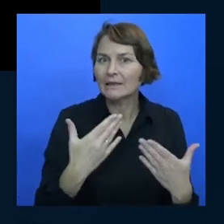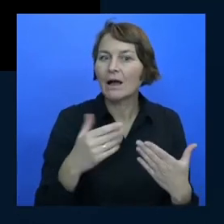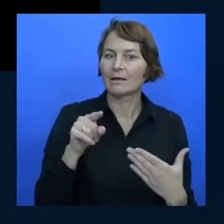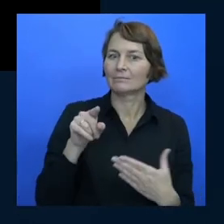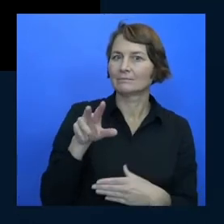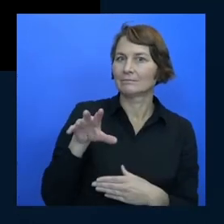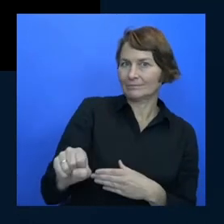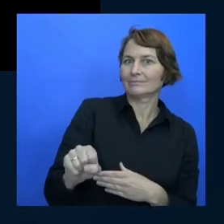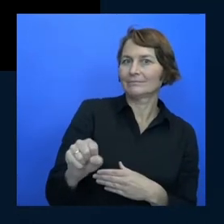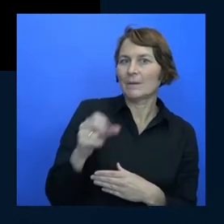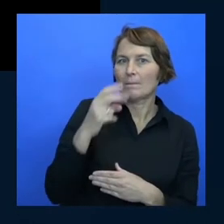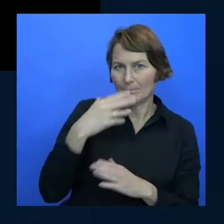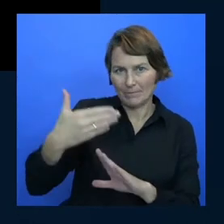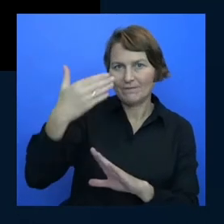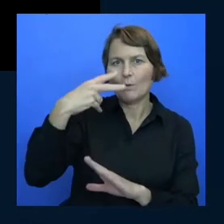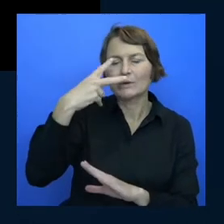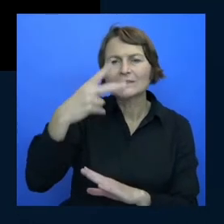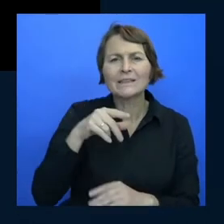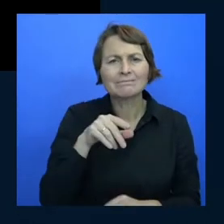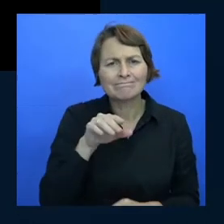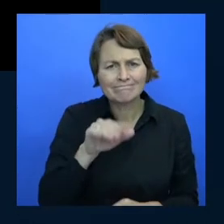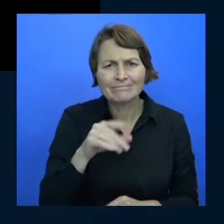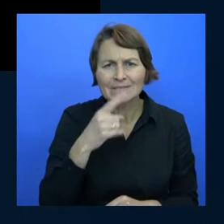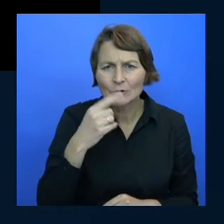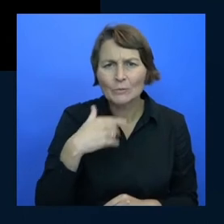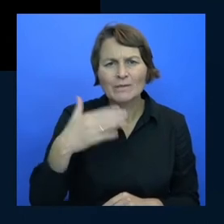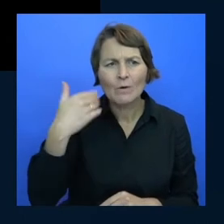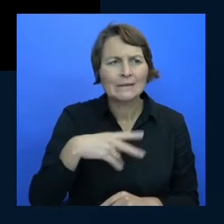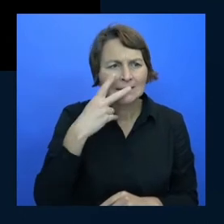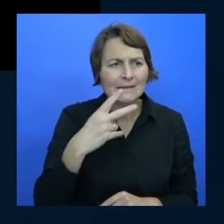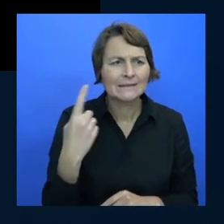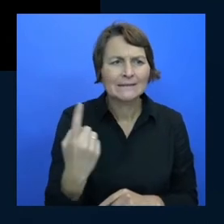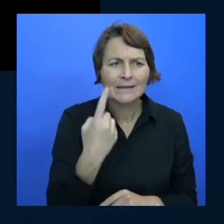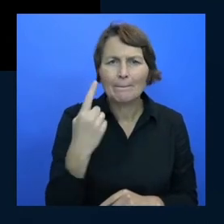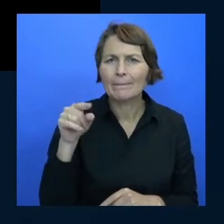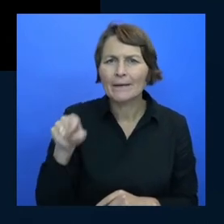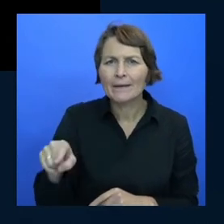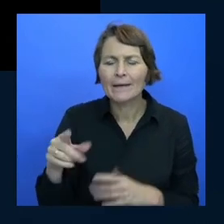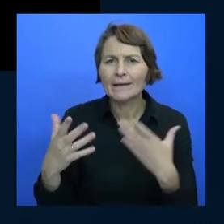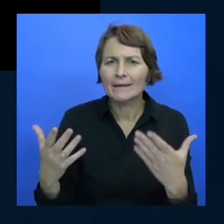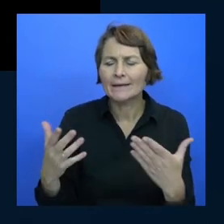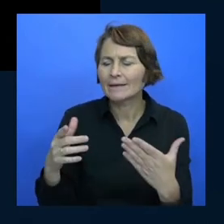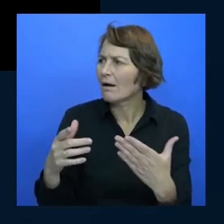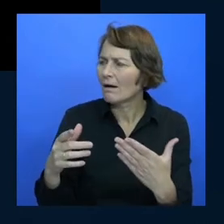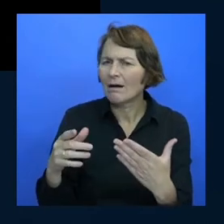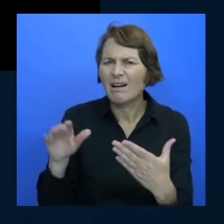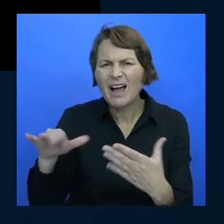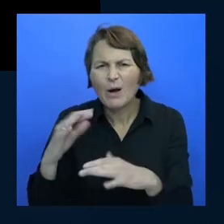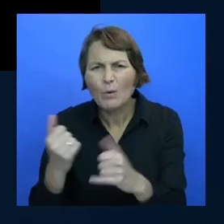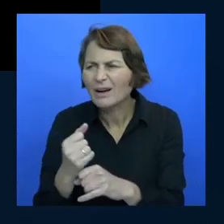you ever have that you ever debug something at work and someone's just like you're amazing floor how did you do it and you're like oh yeah